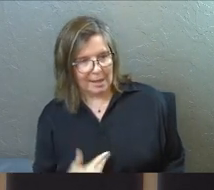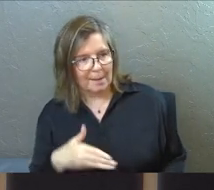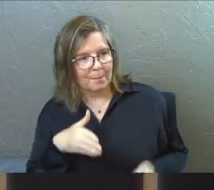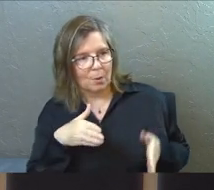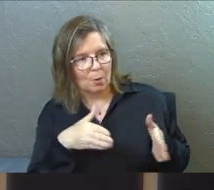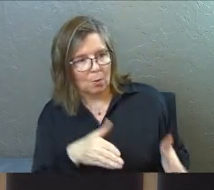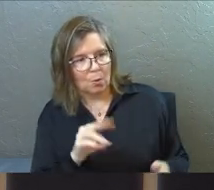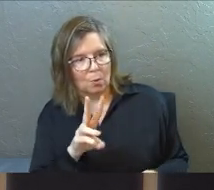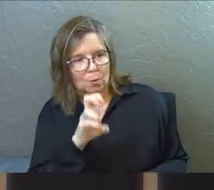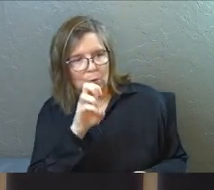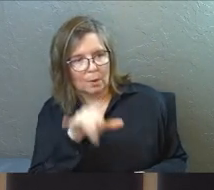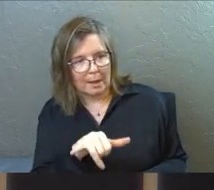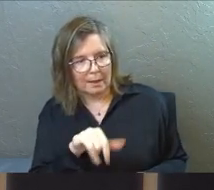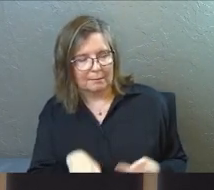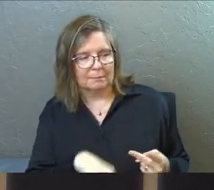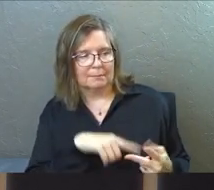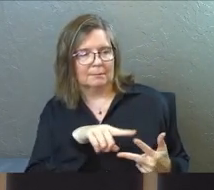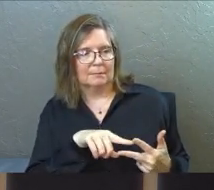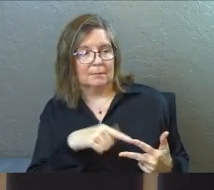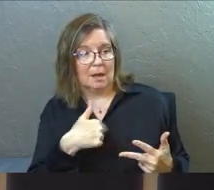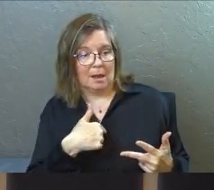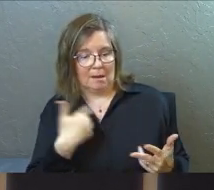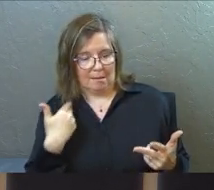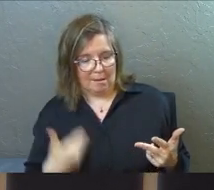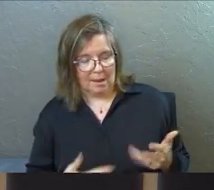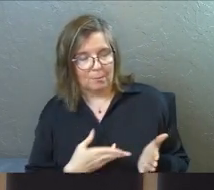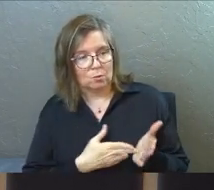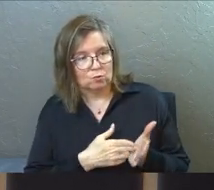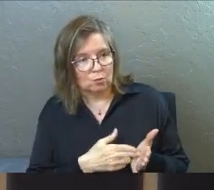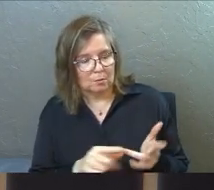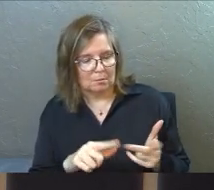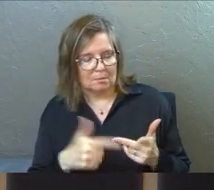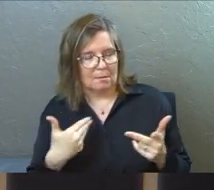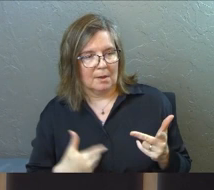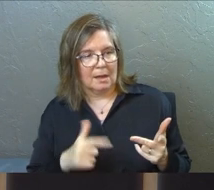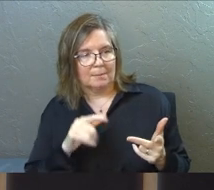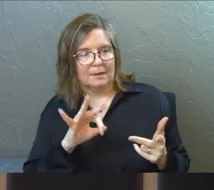the truth, and the life. No one can come to the Father except through me.